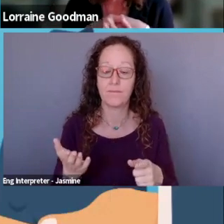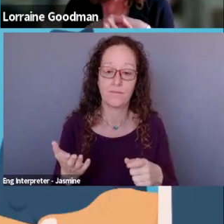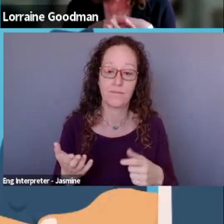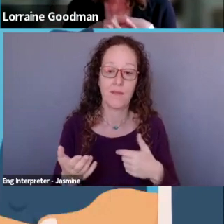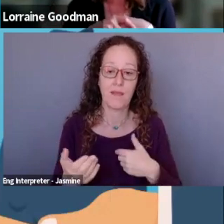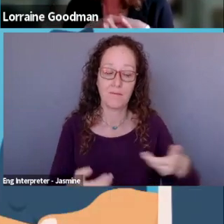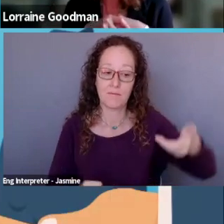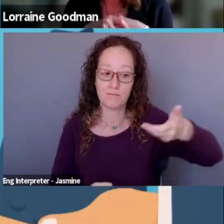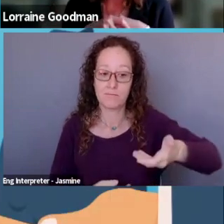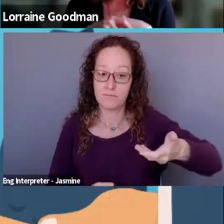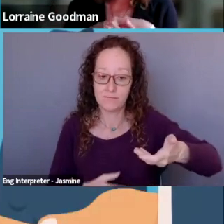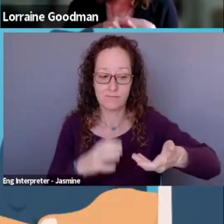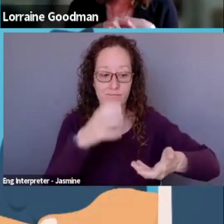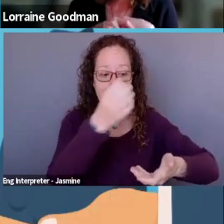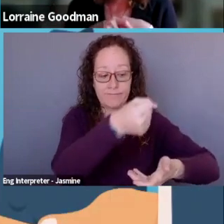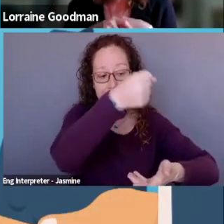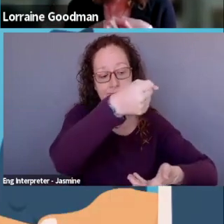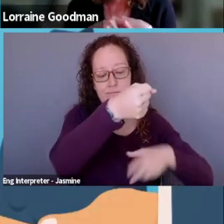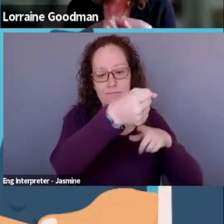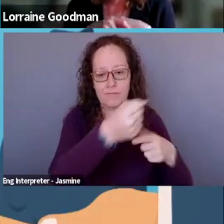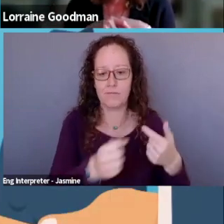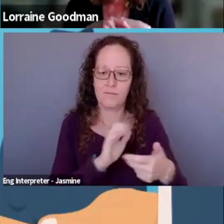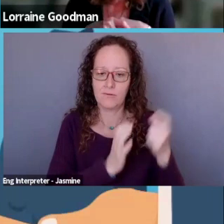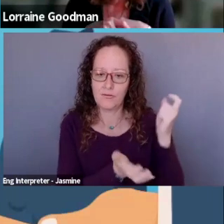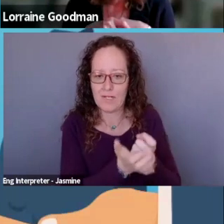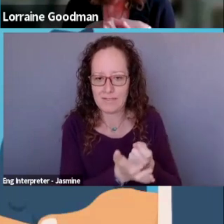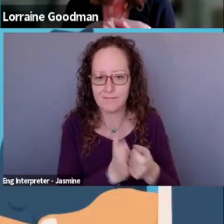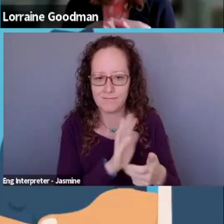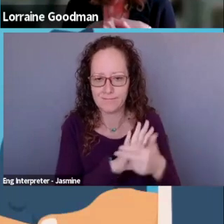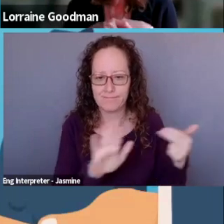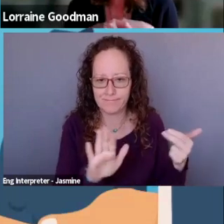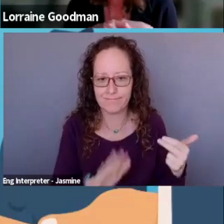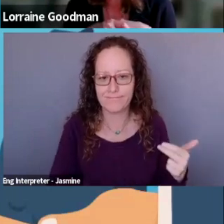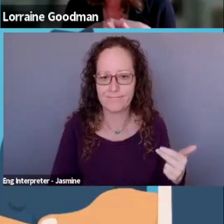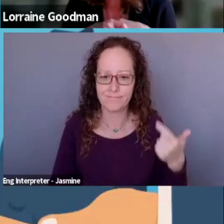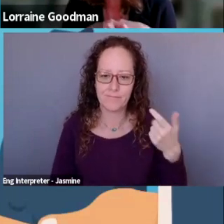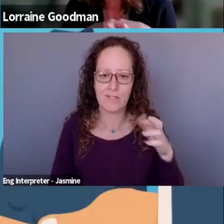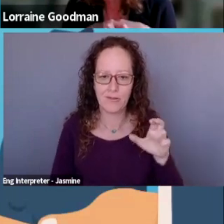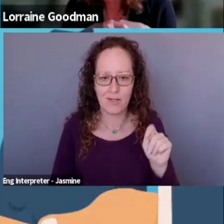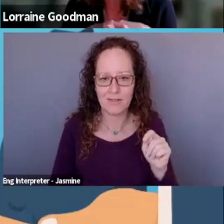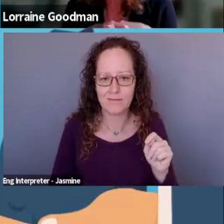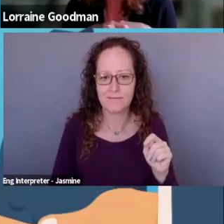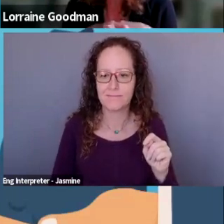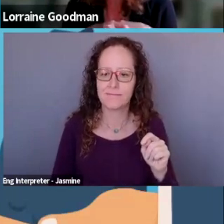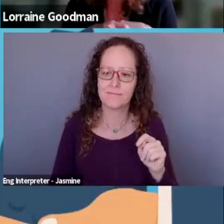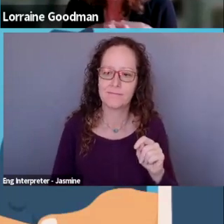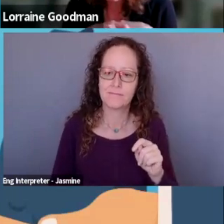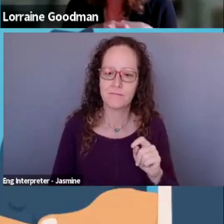grants on it, just for those of you who can't see the slides. So what makes a winning proposal?